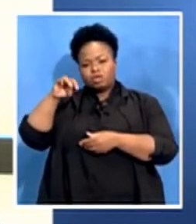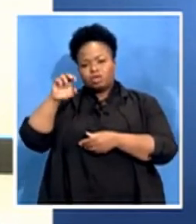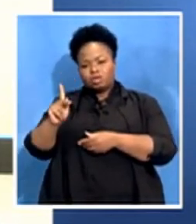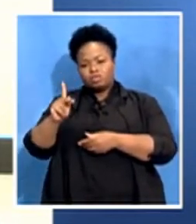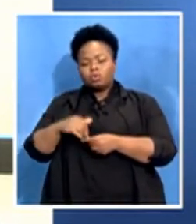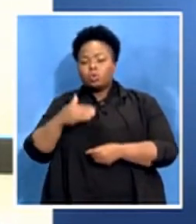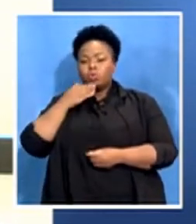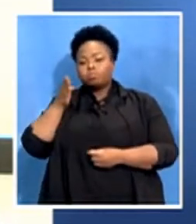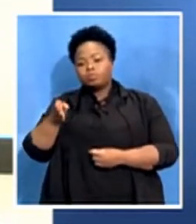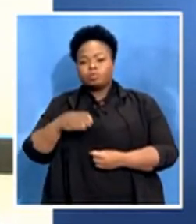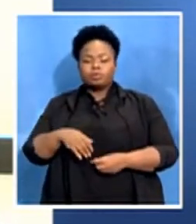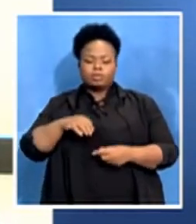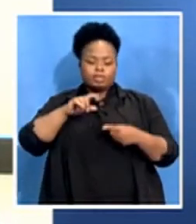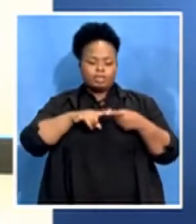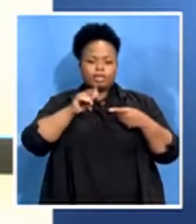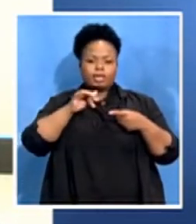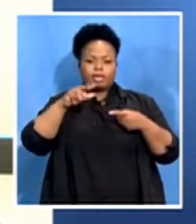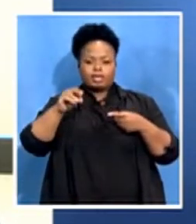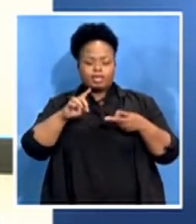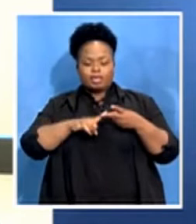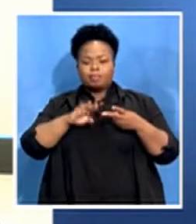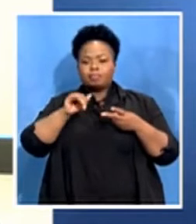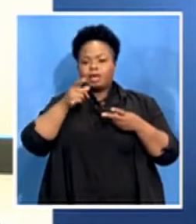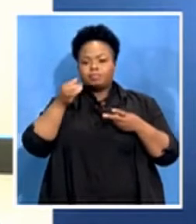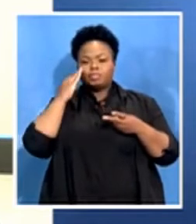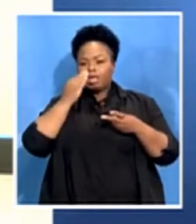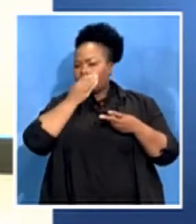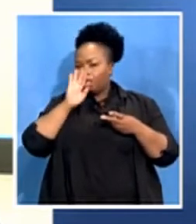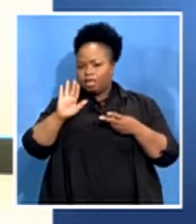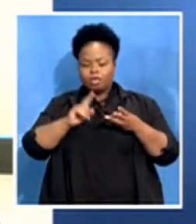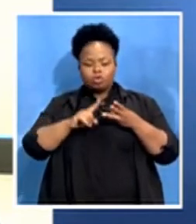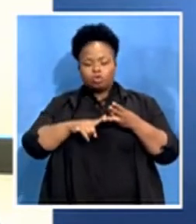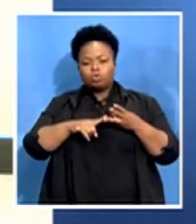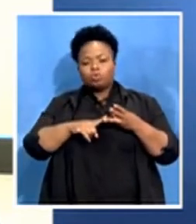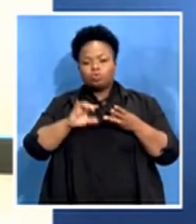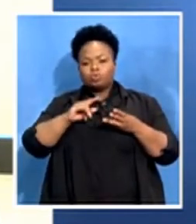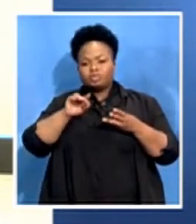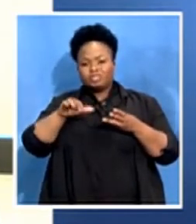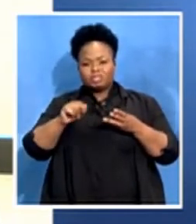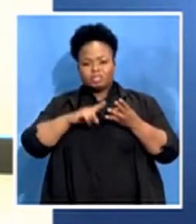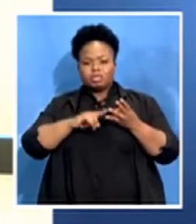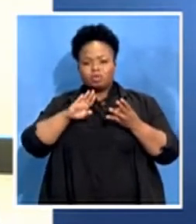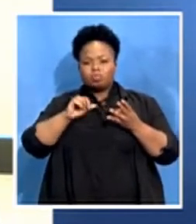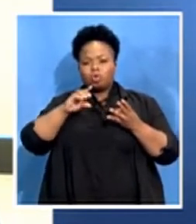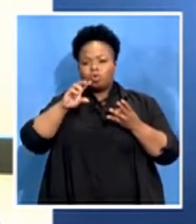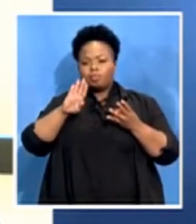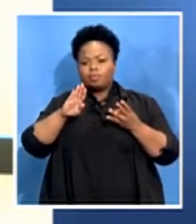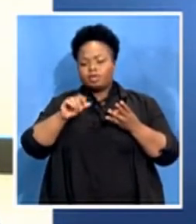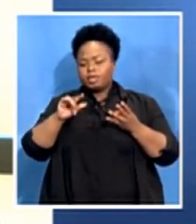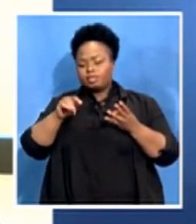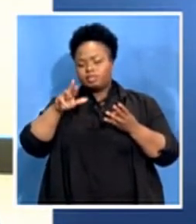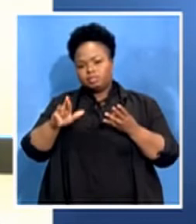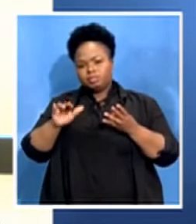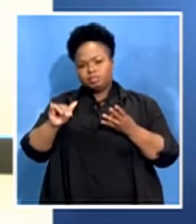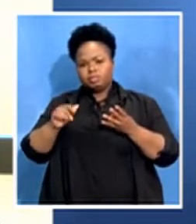and lots of other artists like Nomtisi, Shisquili, and Bob Nant and the Binos who are going to be recording live their